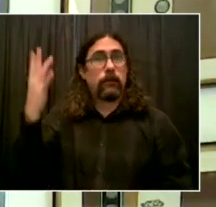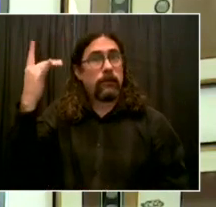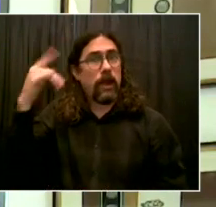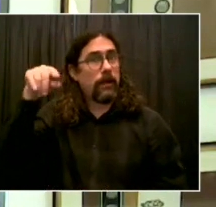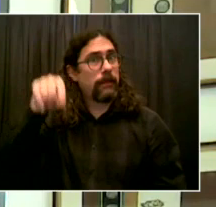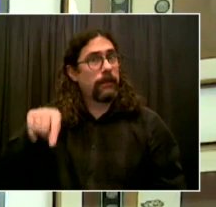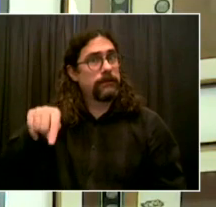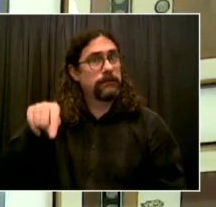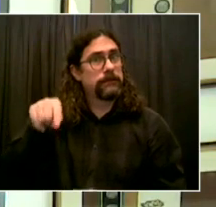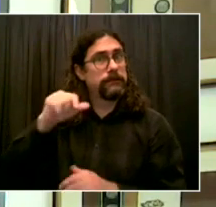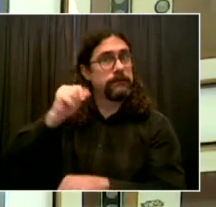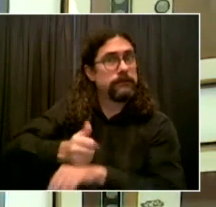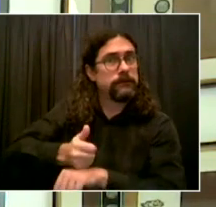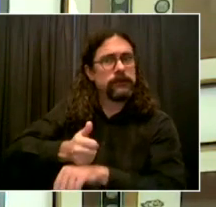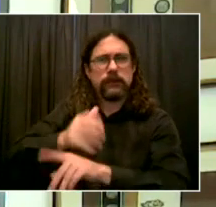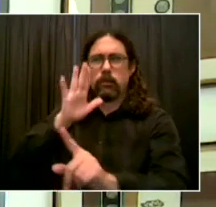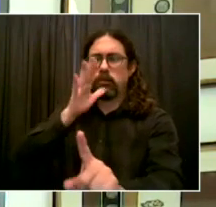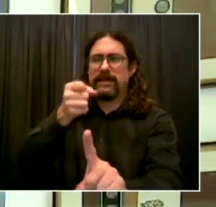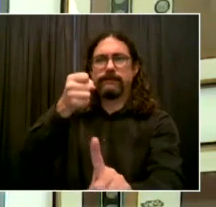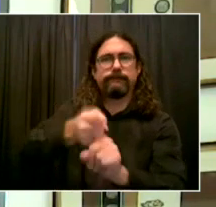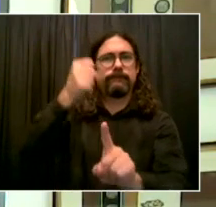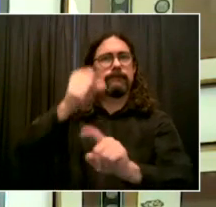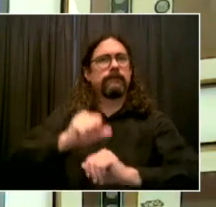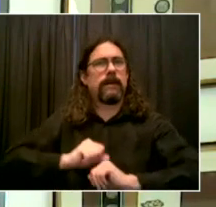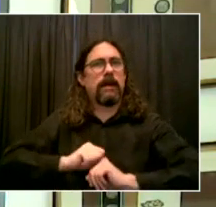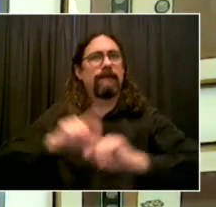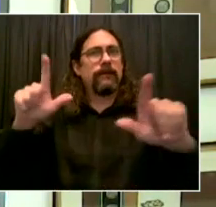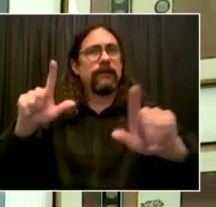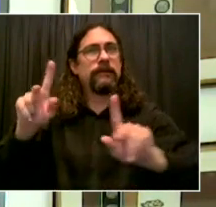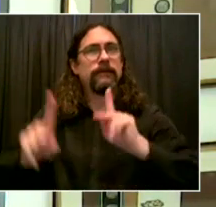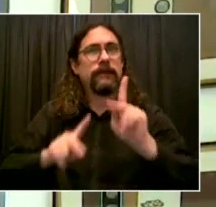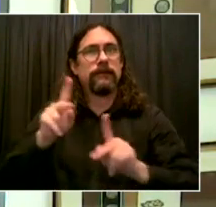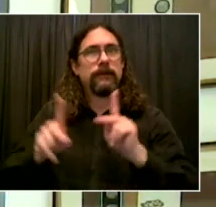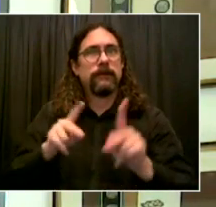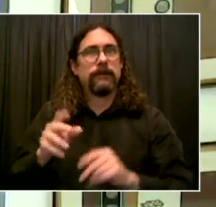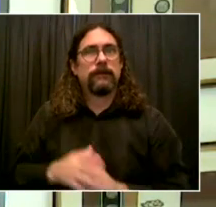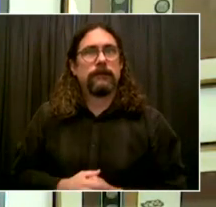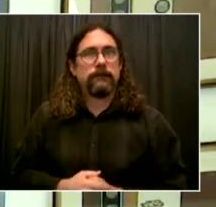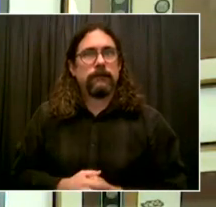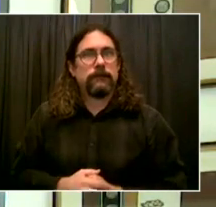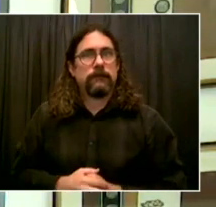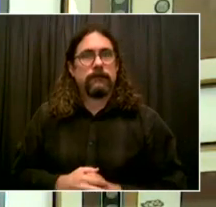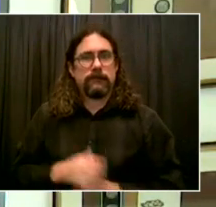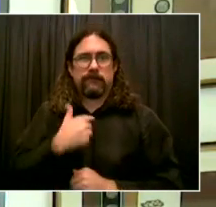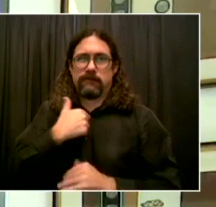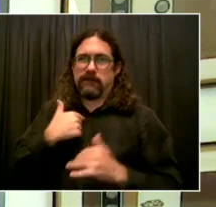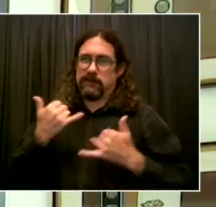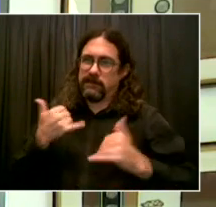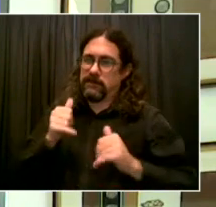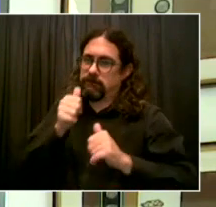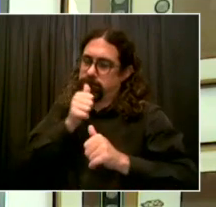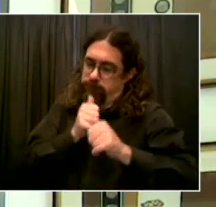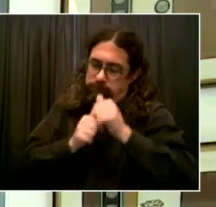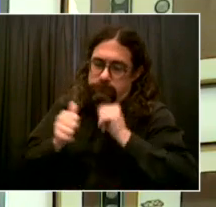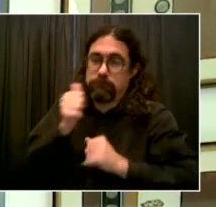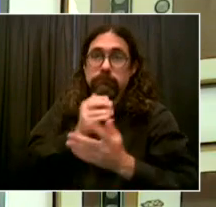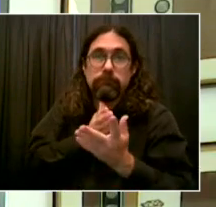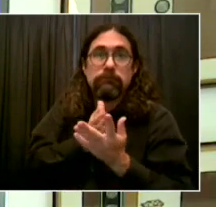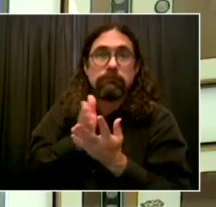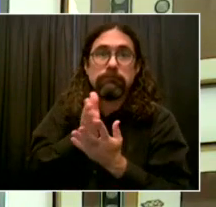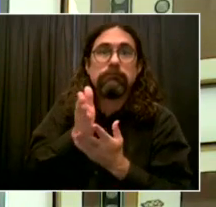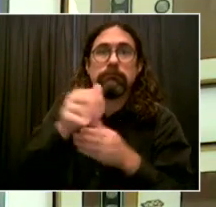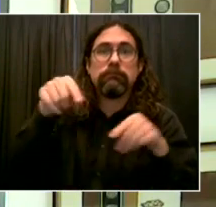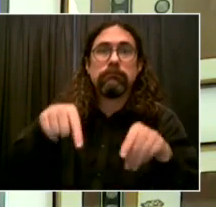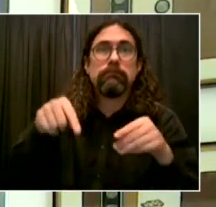through today. However, today, as we remember the lost lives, the social disruption and the